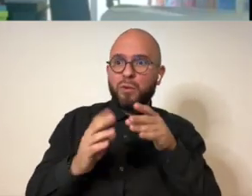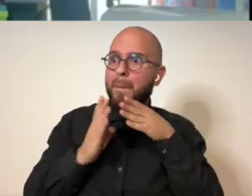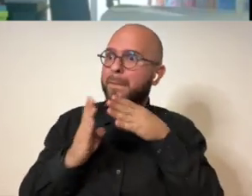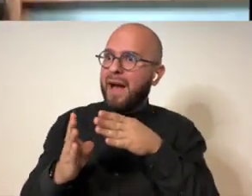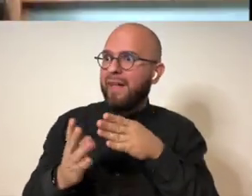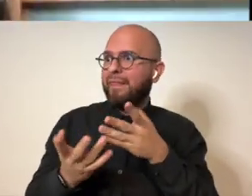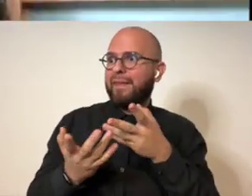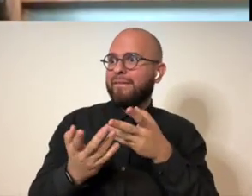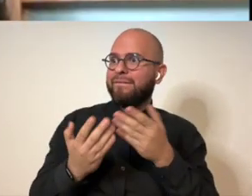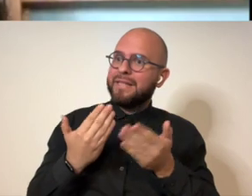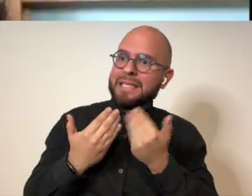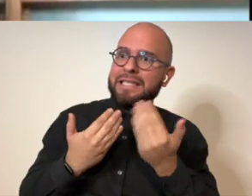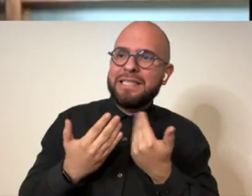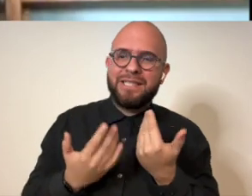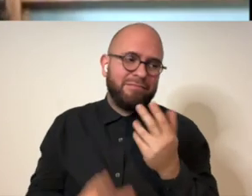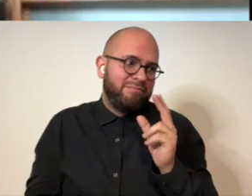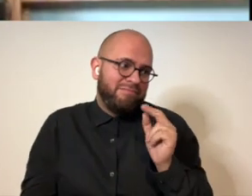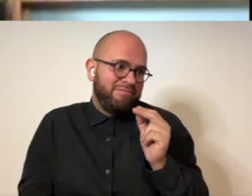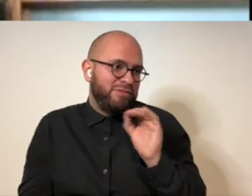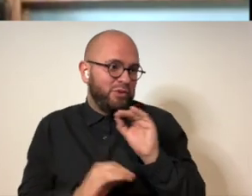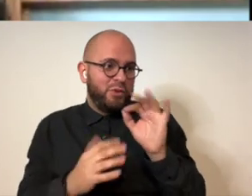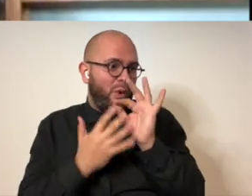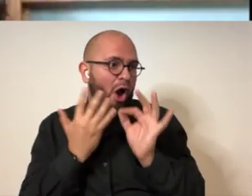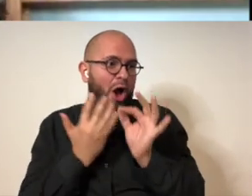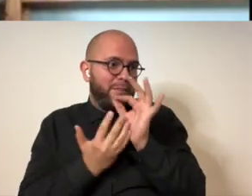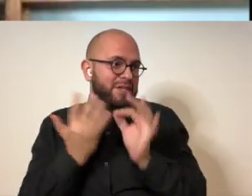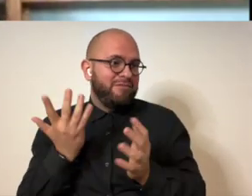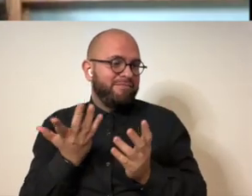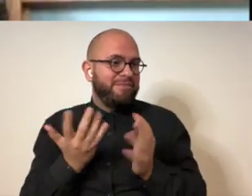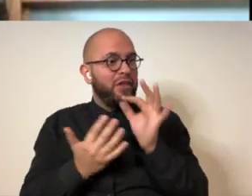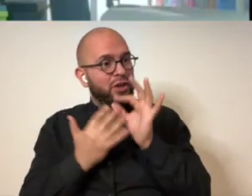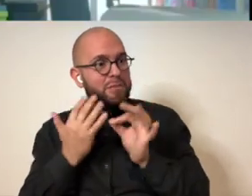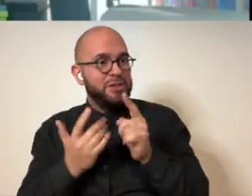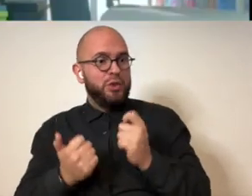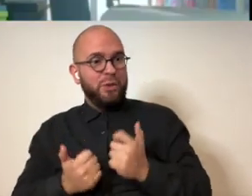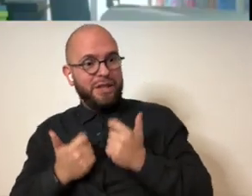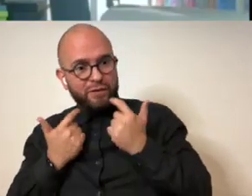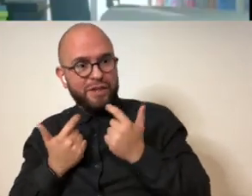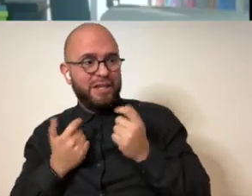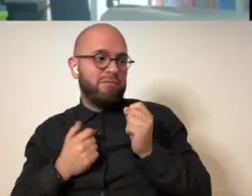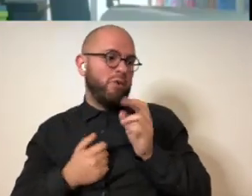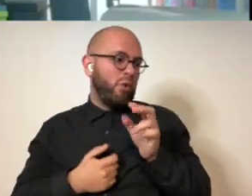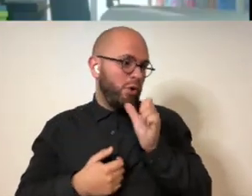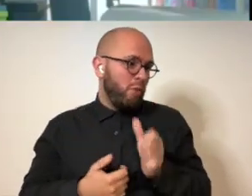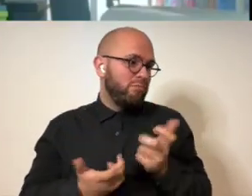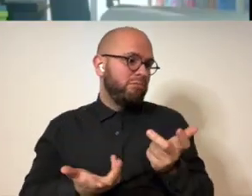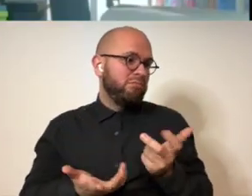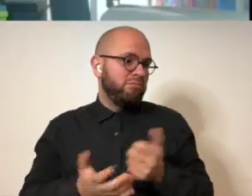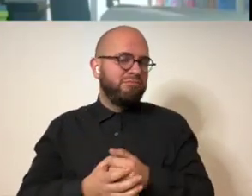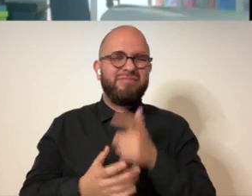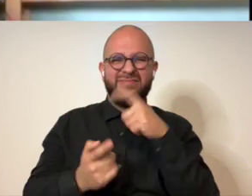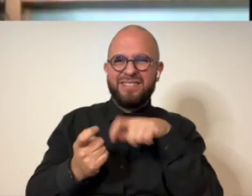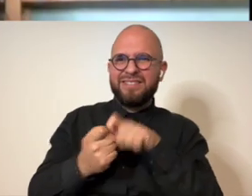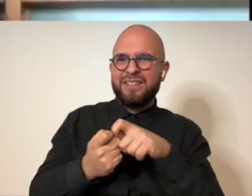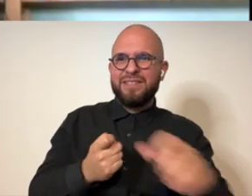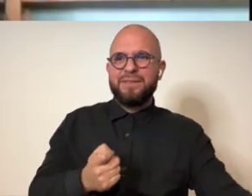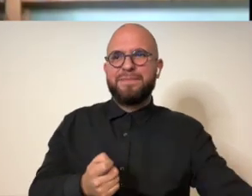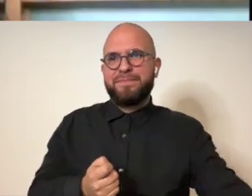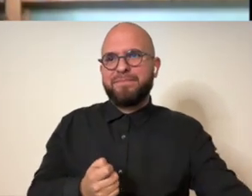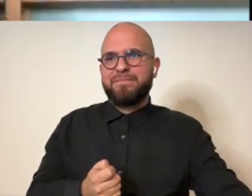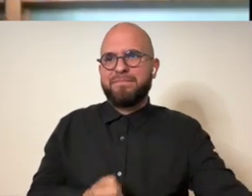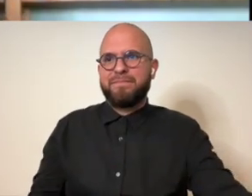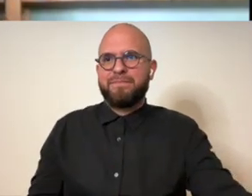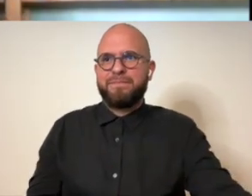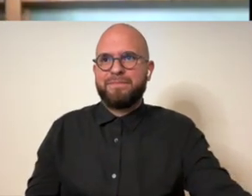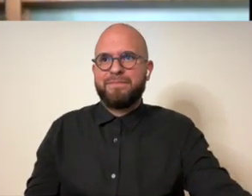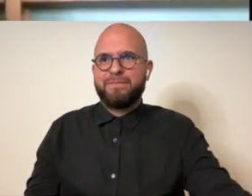the option is you live with it or you don't exactly so and you're making something